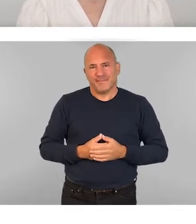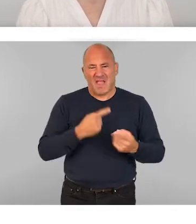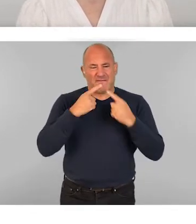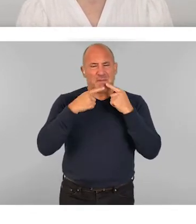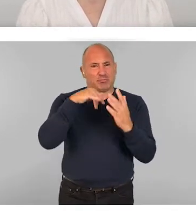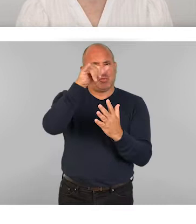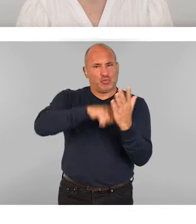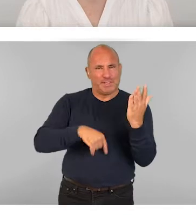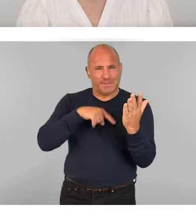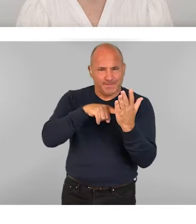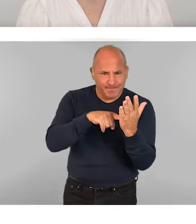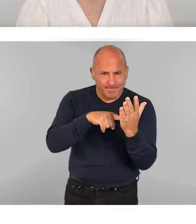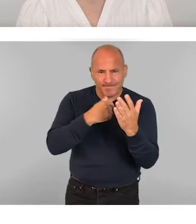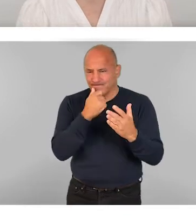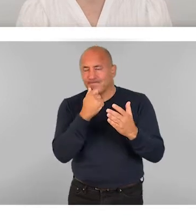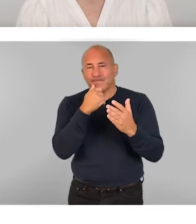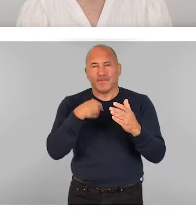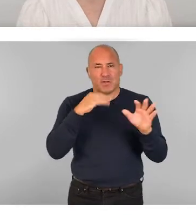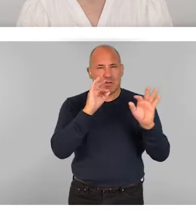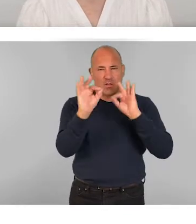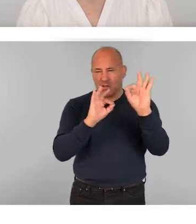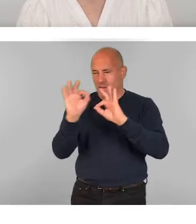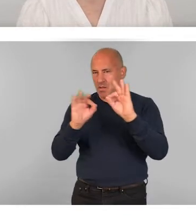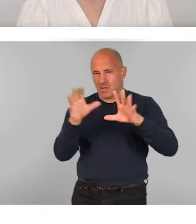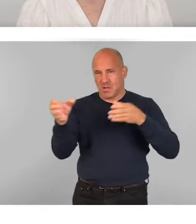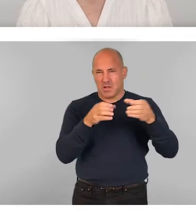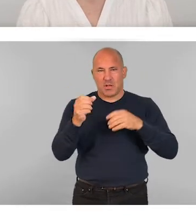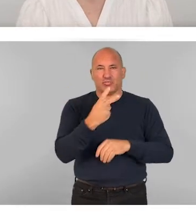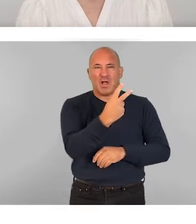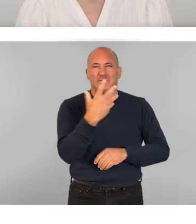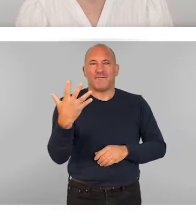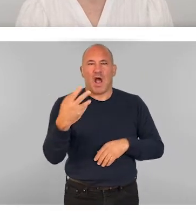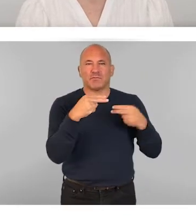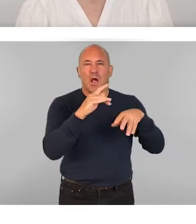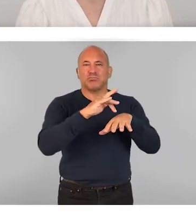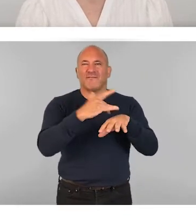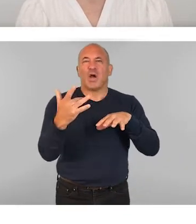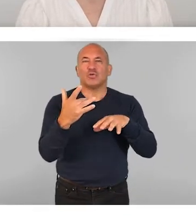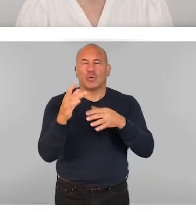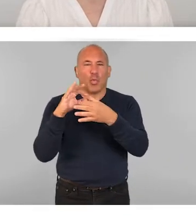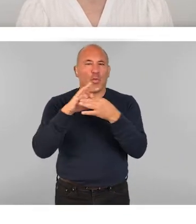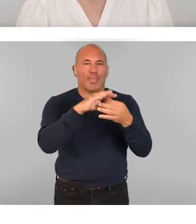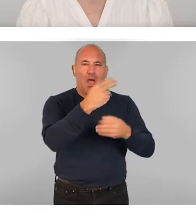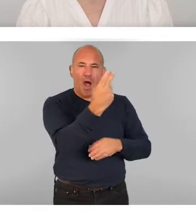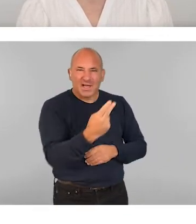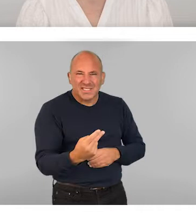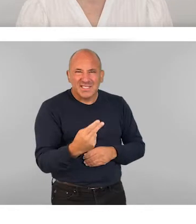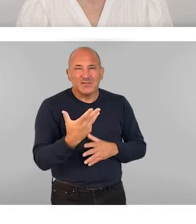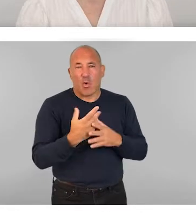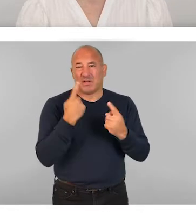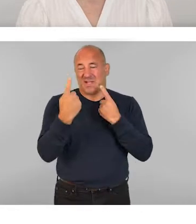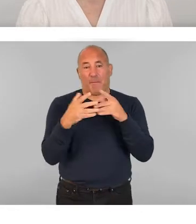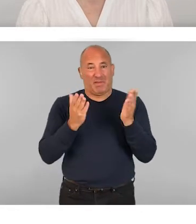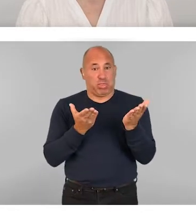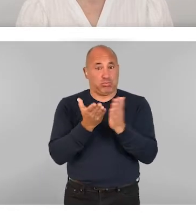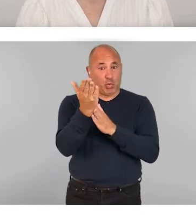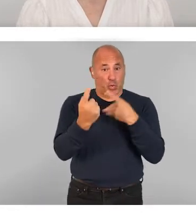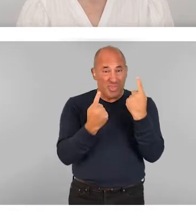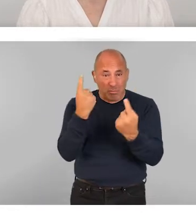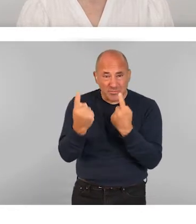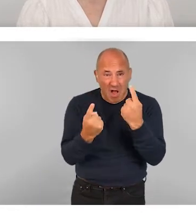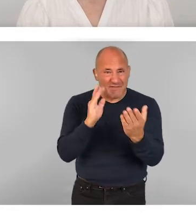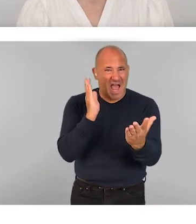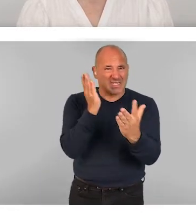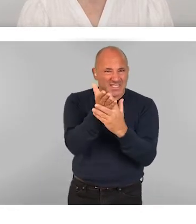sheet, used convenience sampling to recruit 25 dance professionals working with artists or who have a lived experience themselves of